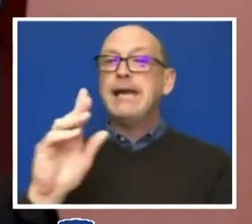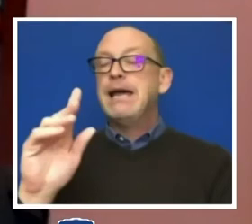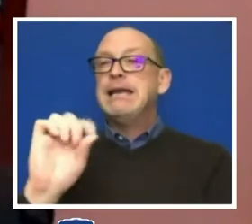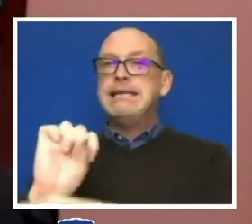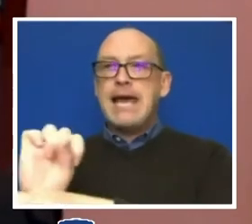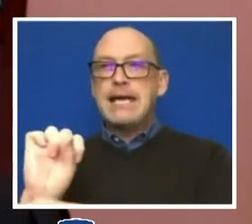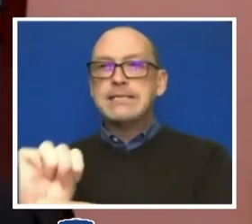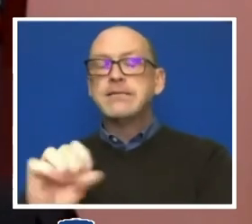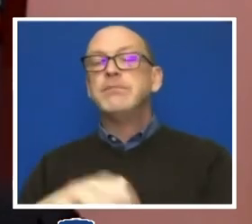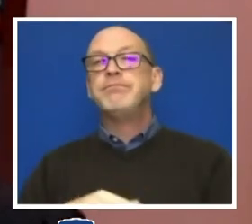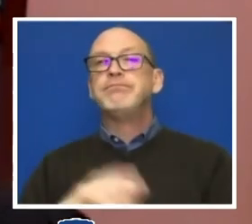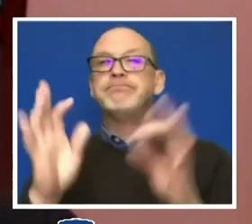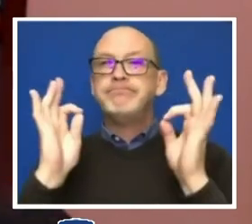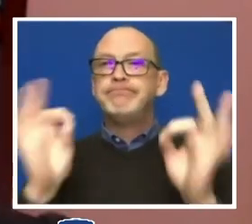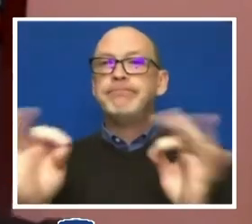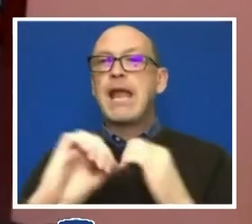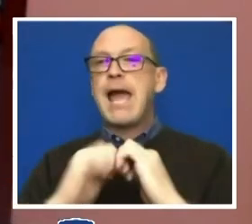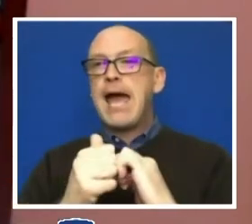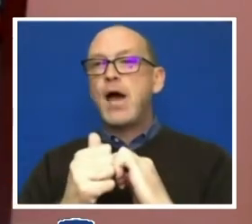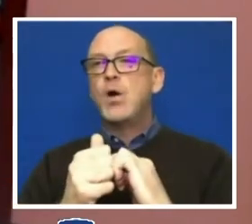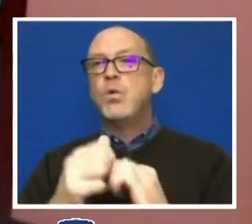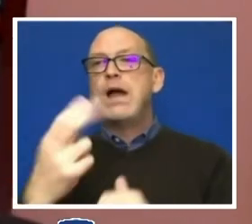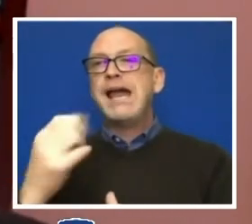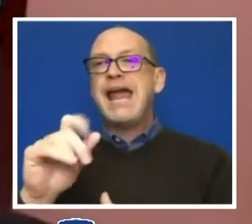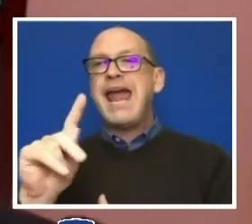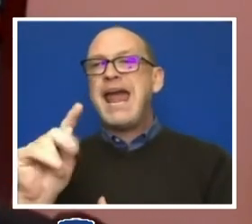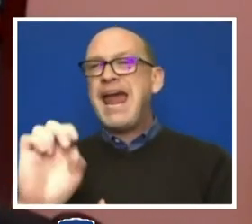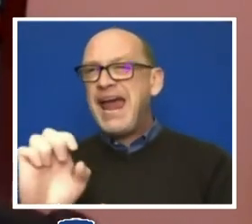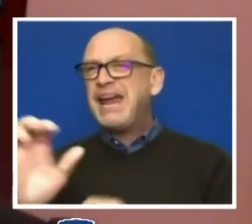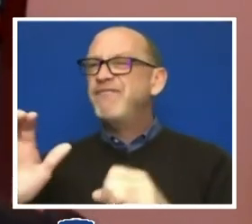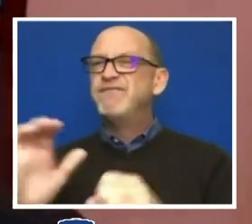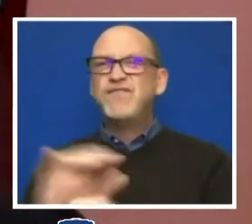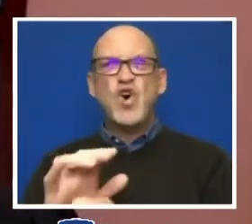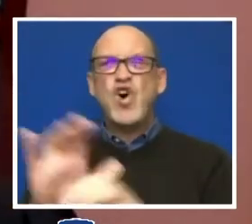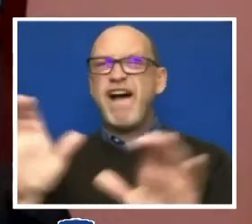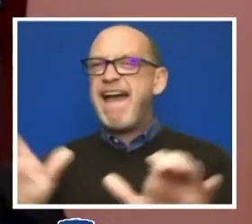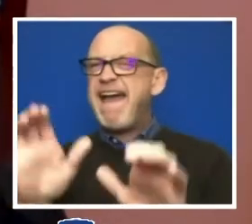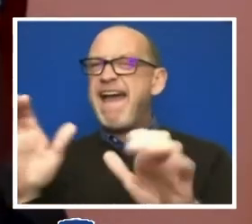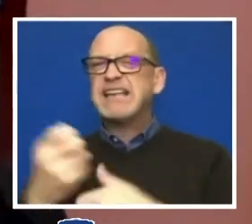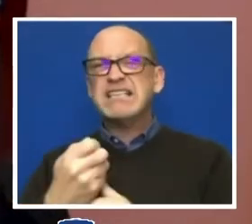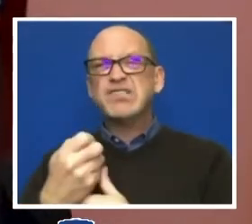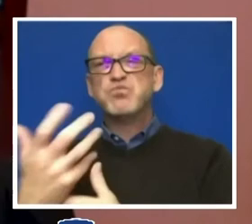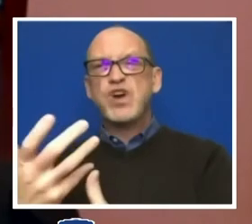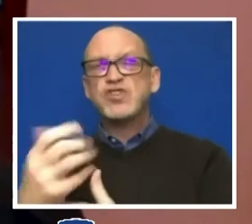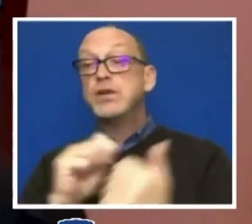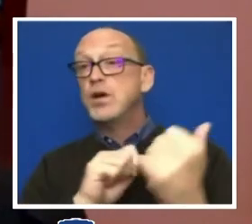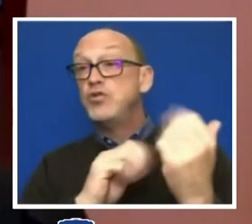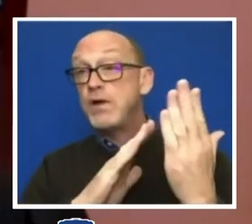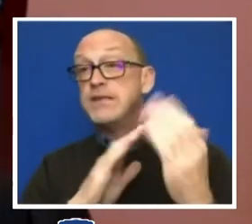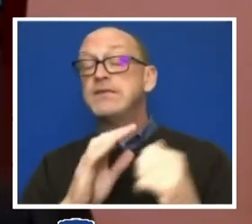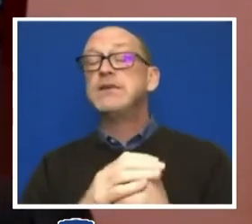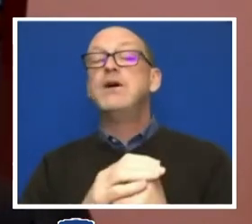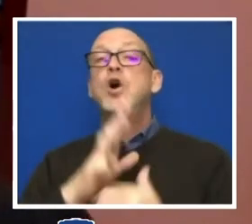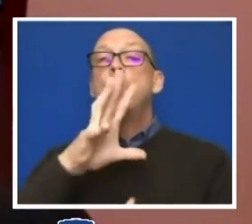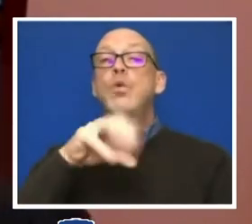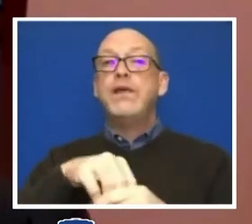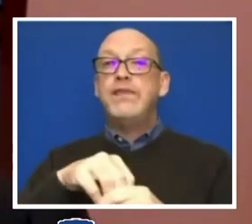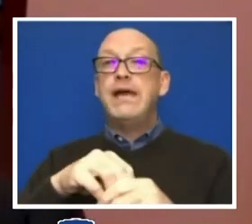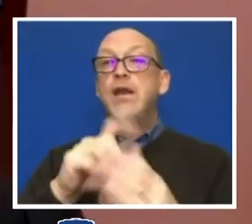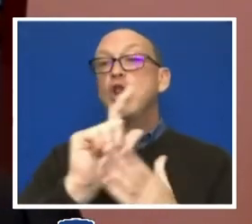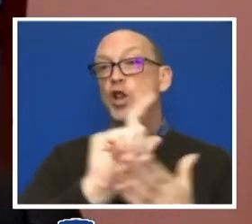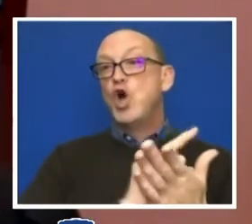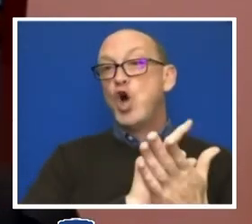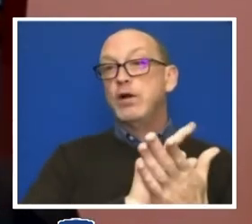First, determining how hateful acts and expressions could be addressed by the code within the bounds of the law.